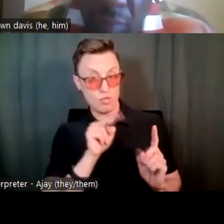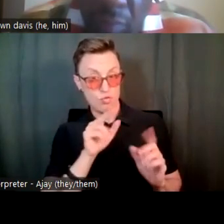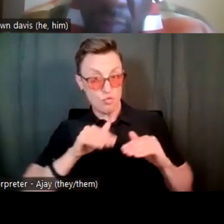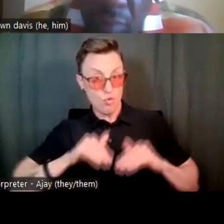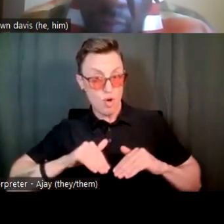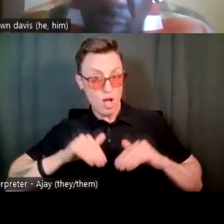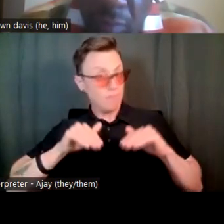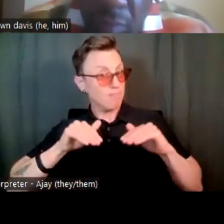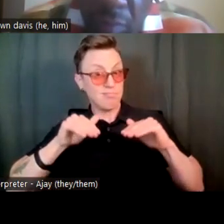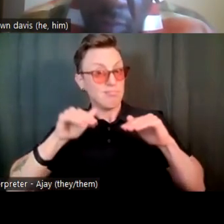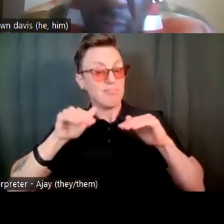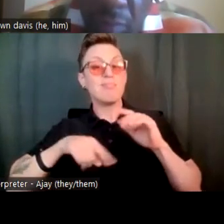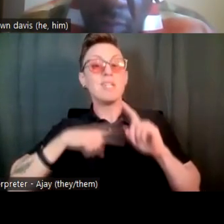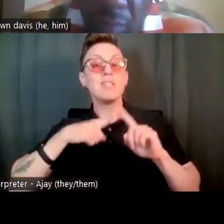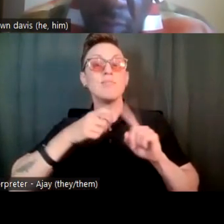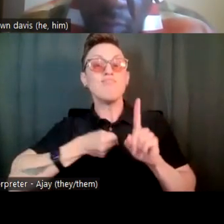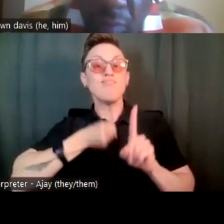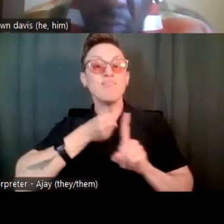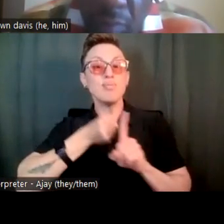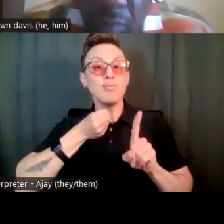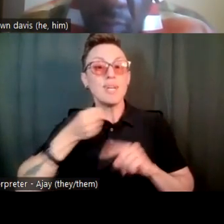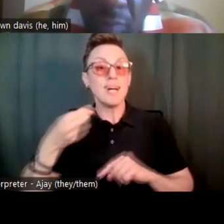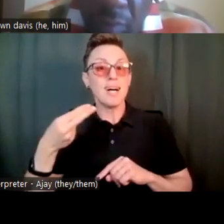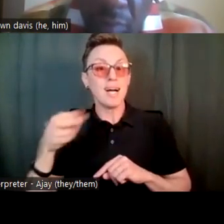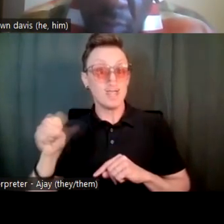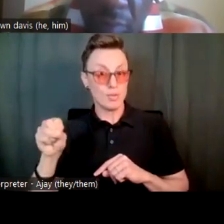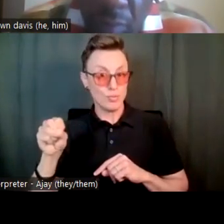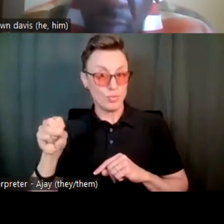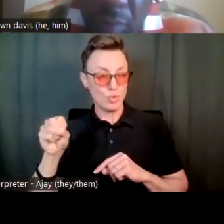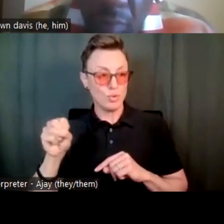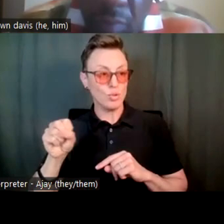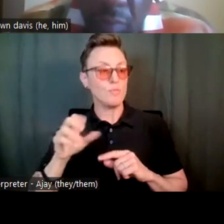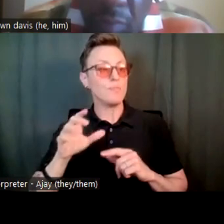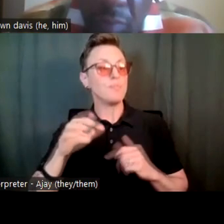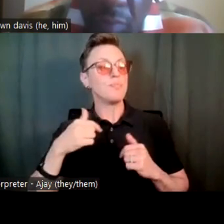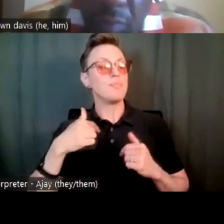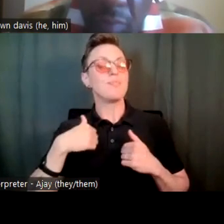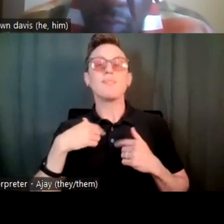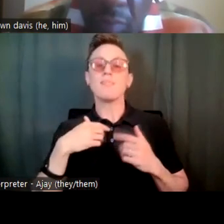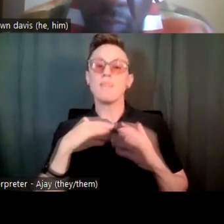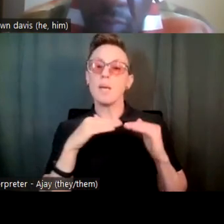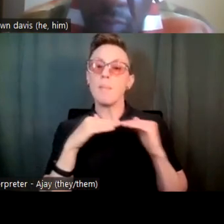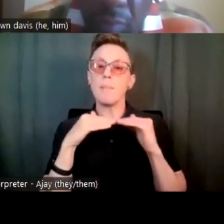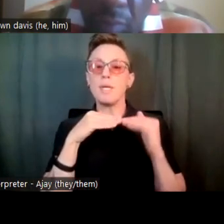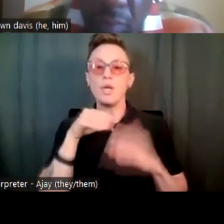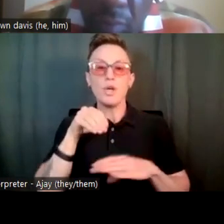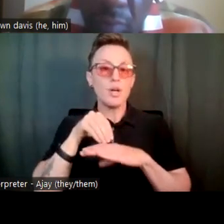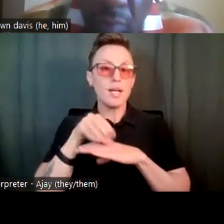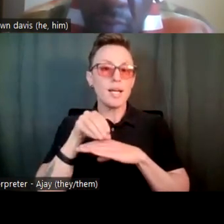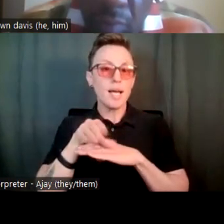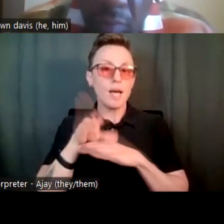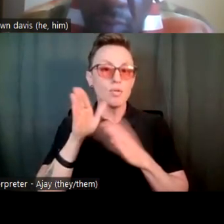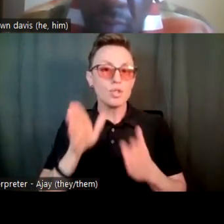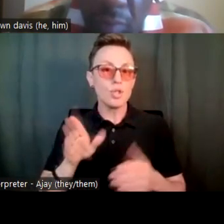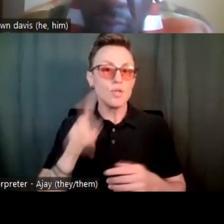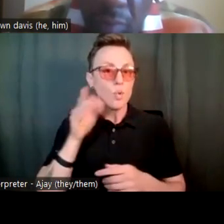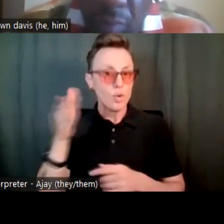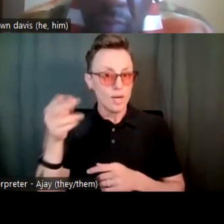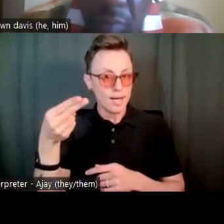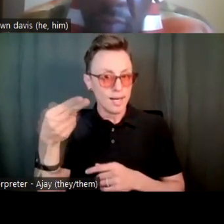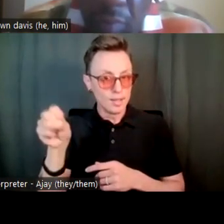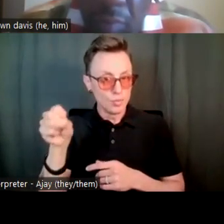I hit high school. And I was a peer counselor for the high school and we